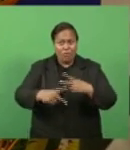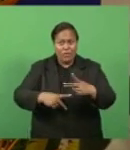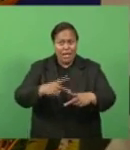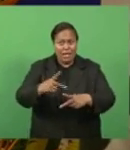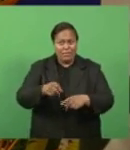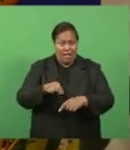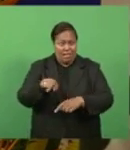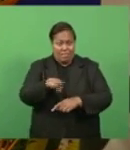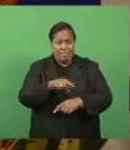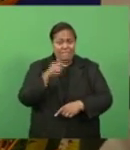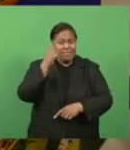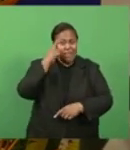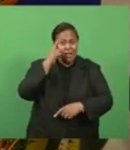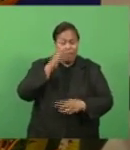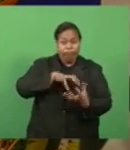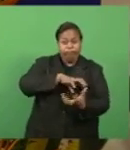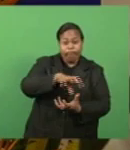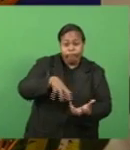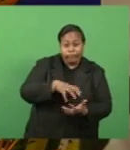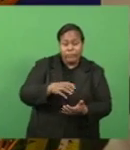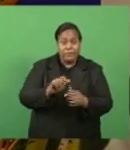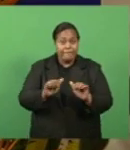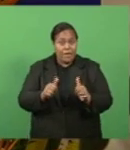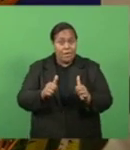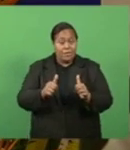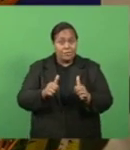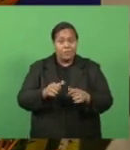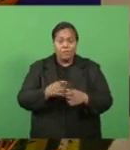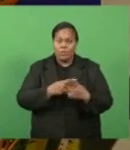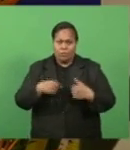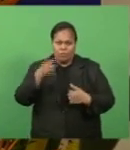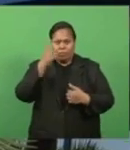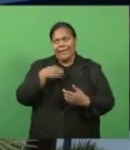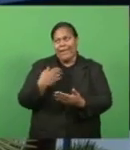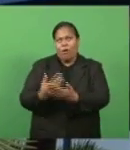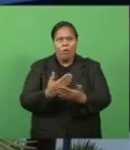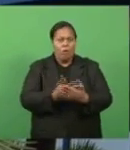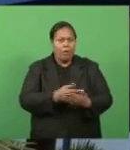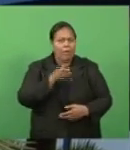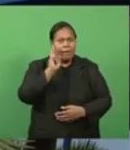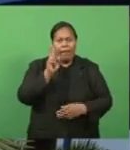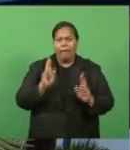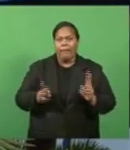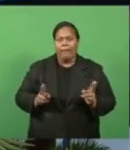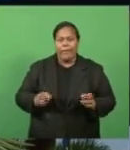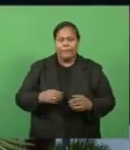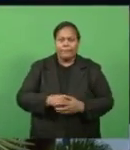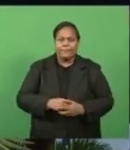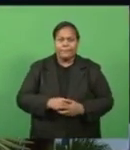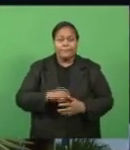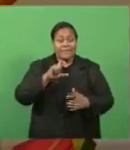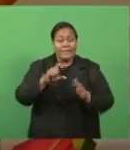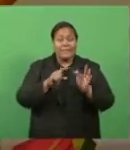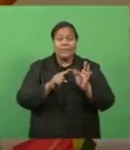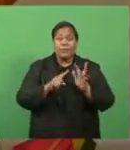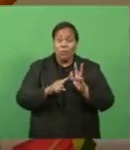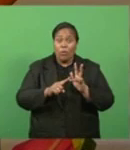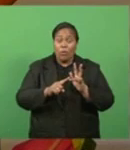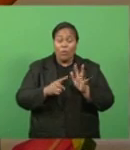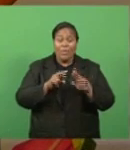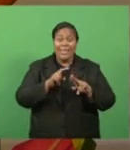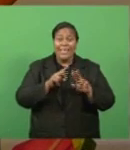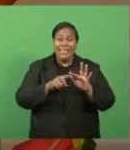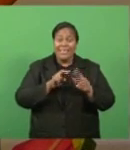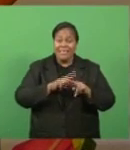that as soon as the cyclone has passed by, we should just turn on the power. The EFL CEO responding to queries that